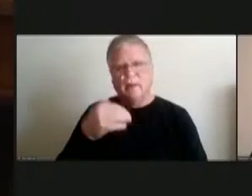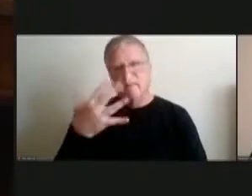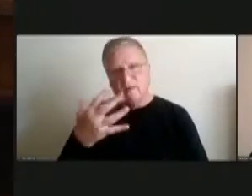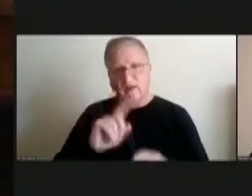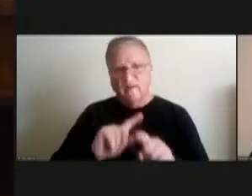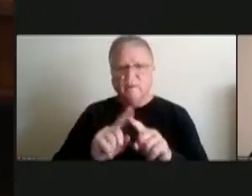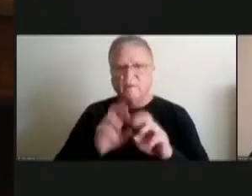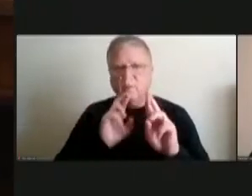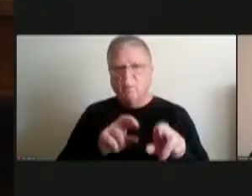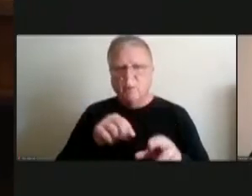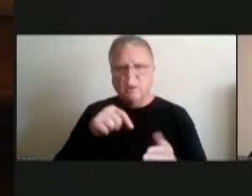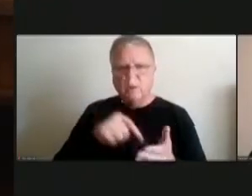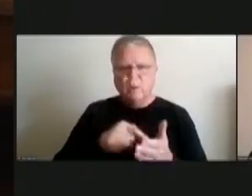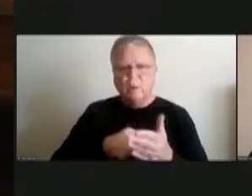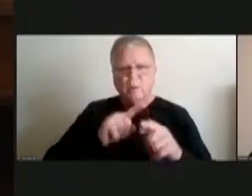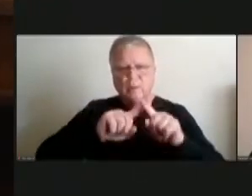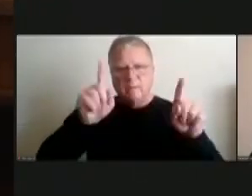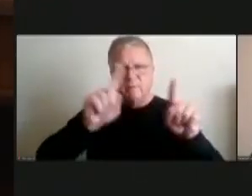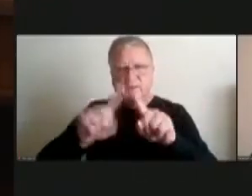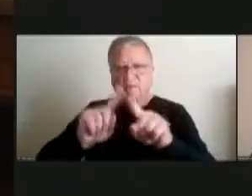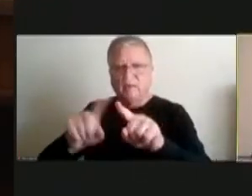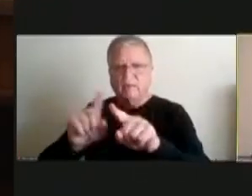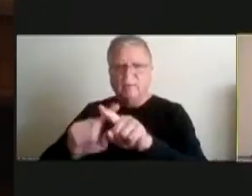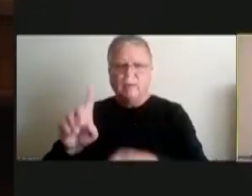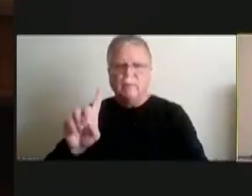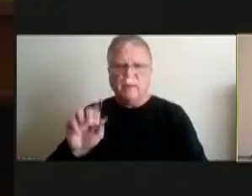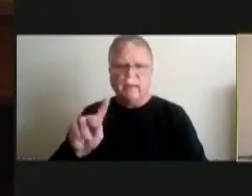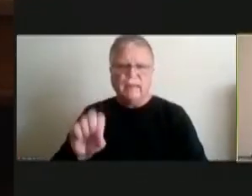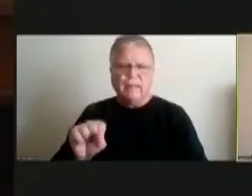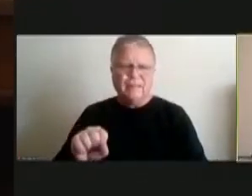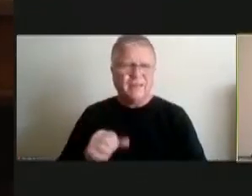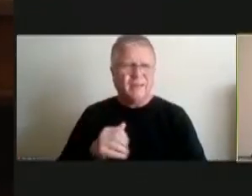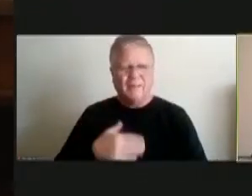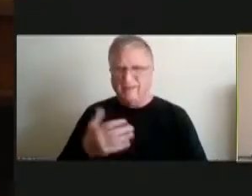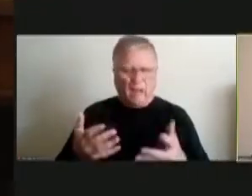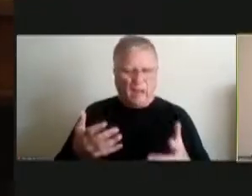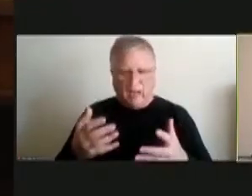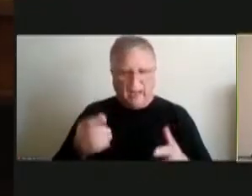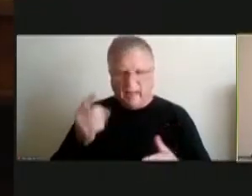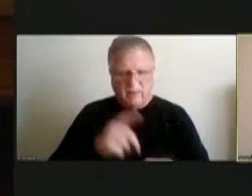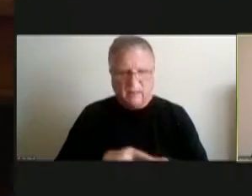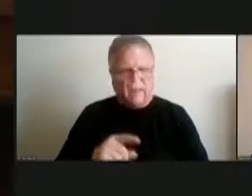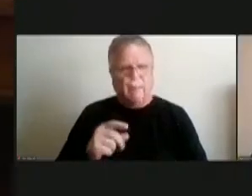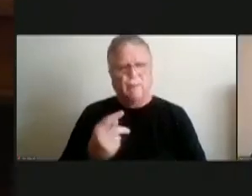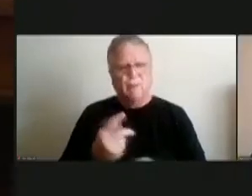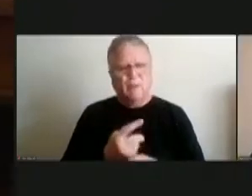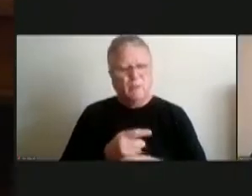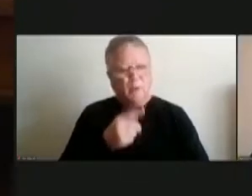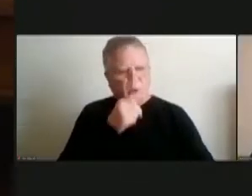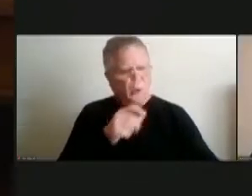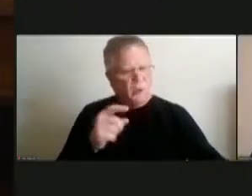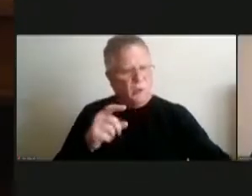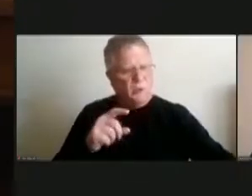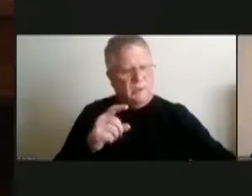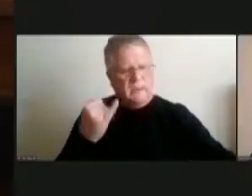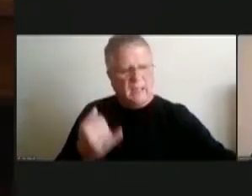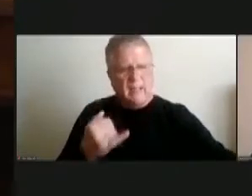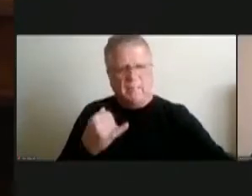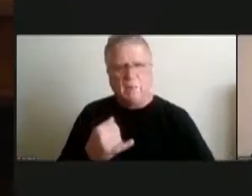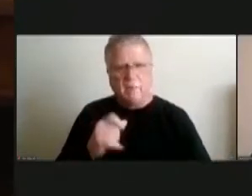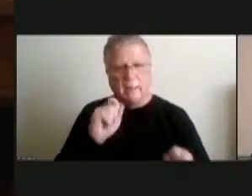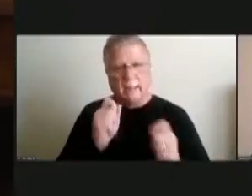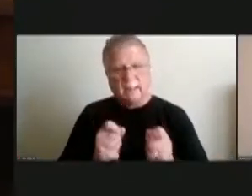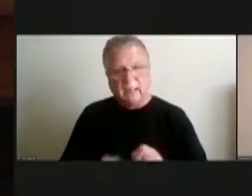on all separate dates you know what i mean i feel like at the time i'm like trying to figure out who's whose date is due and and it changes so i